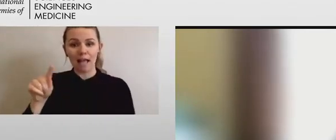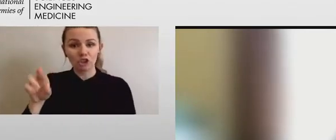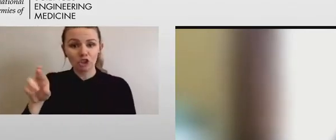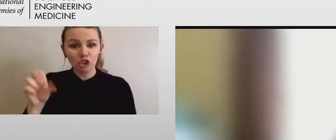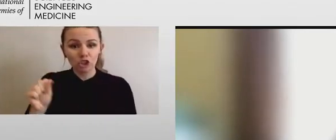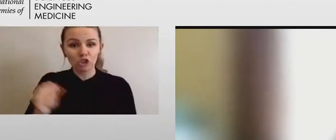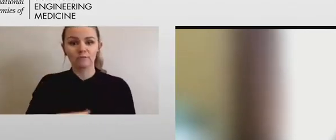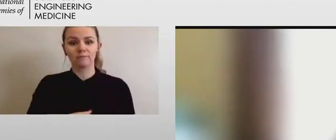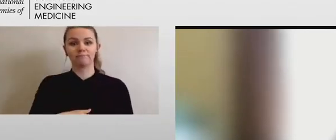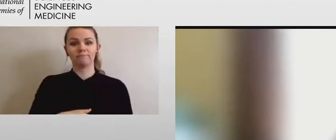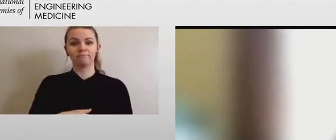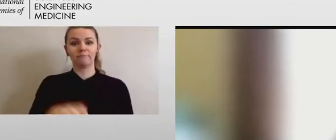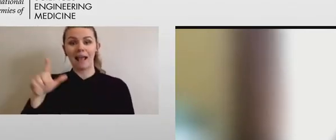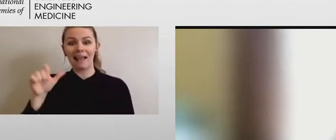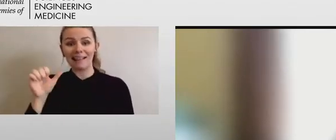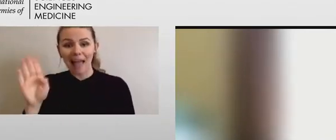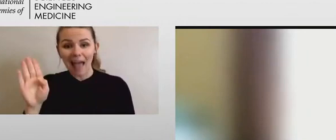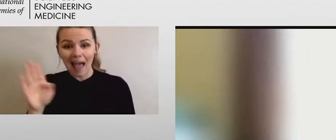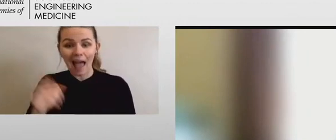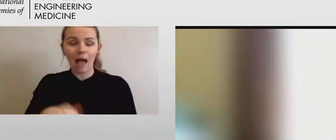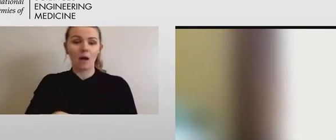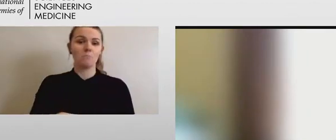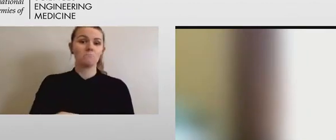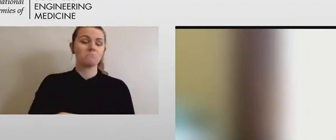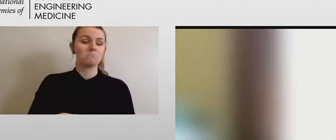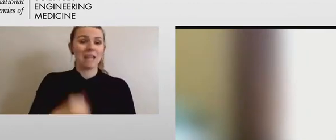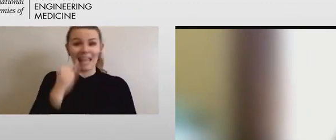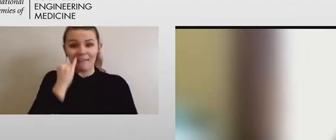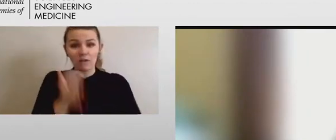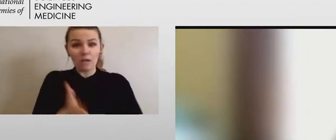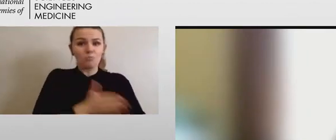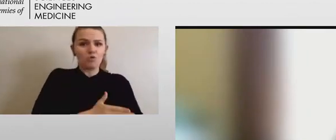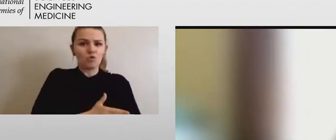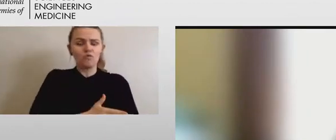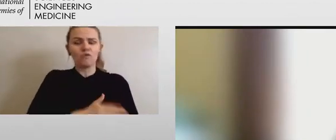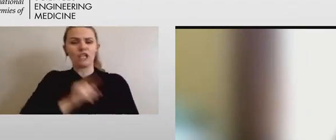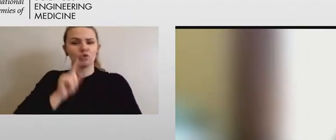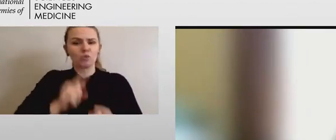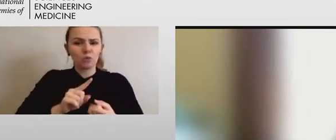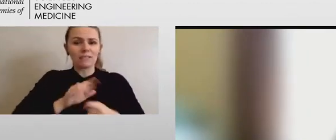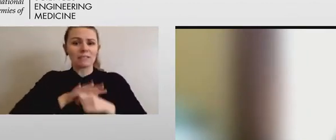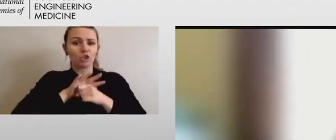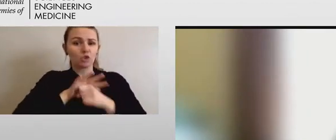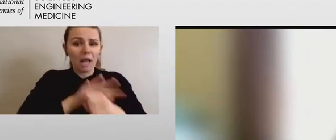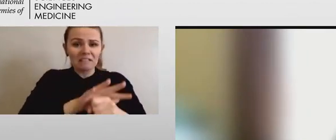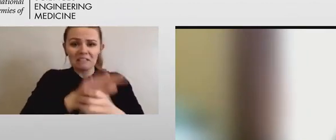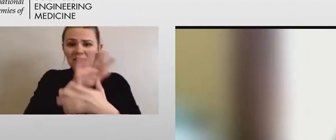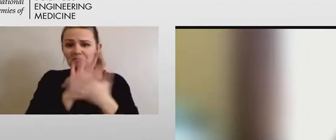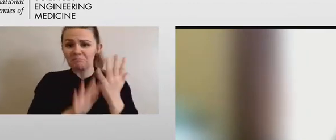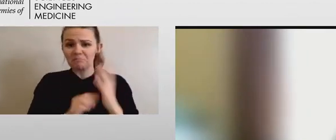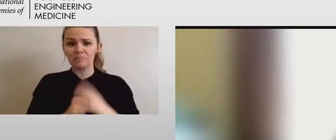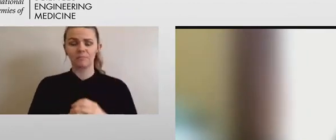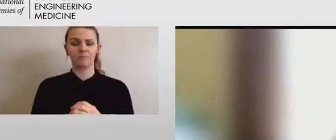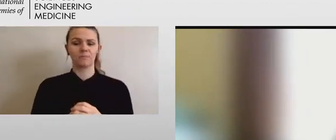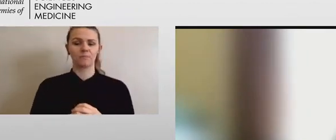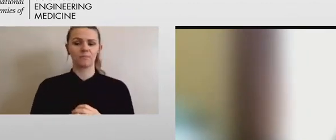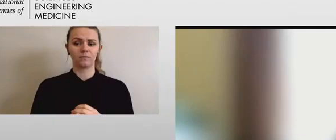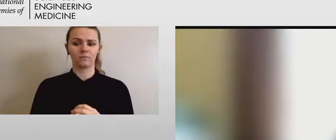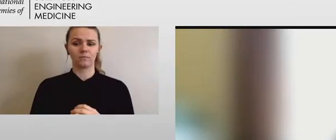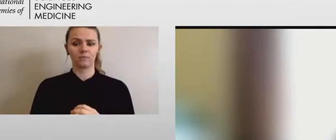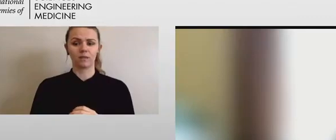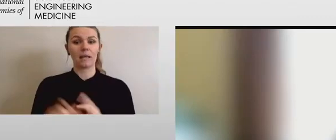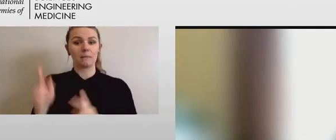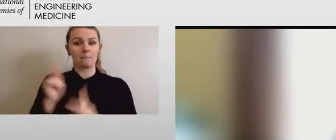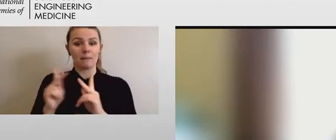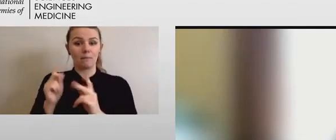decreases repetitive motion, stresses. The input of people with disabilities